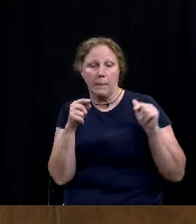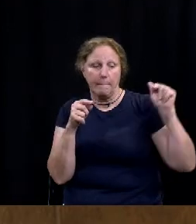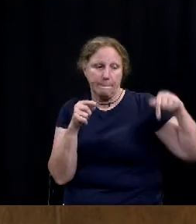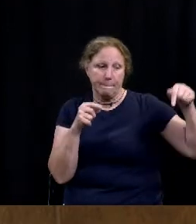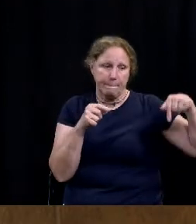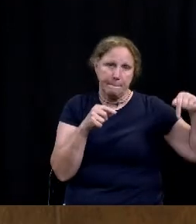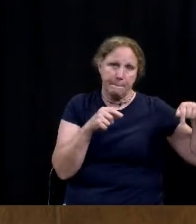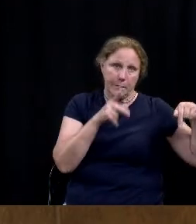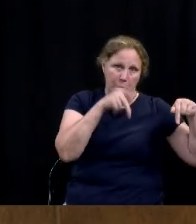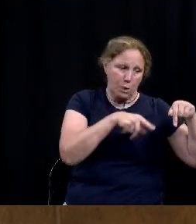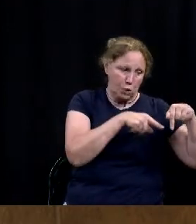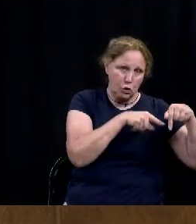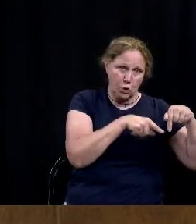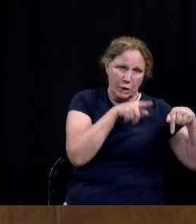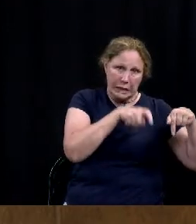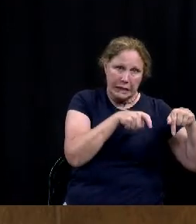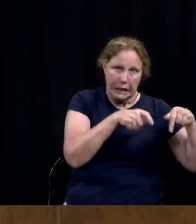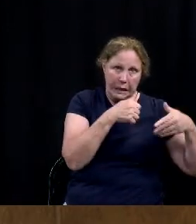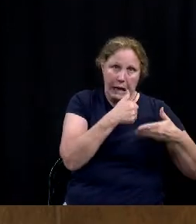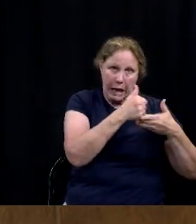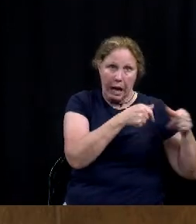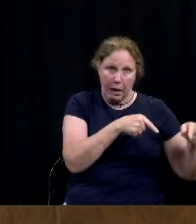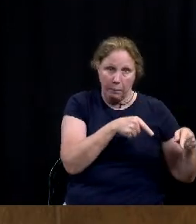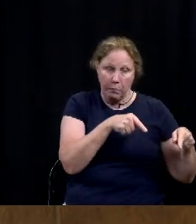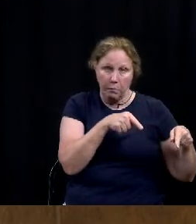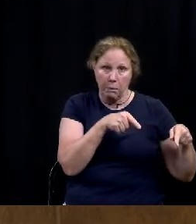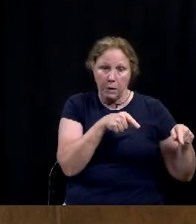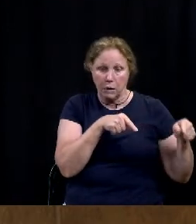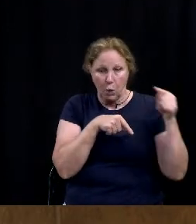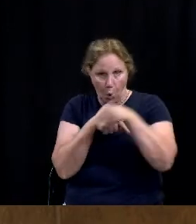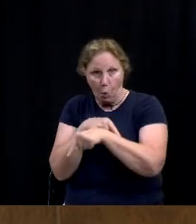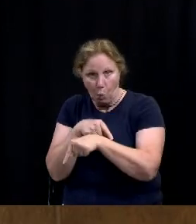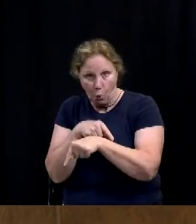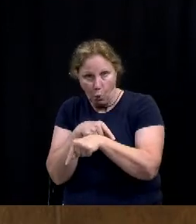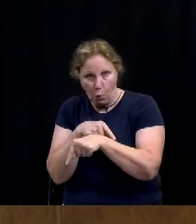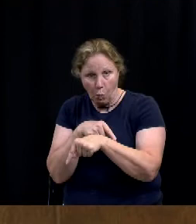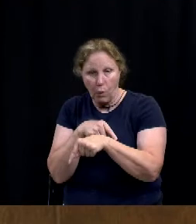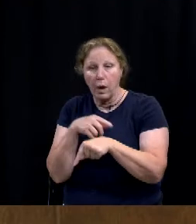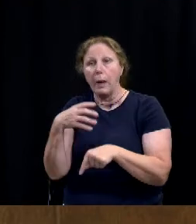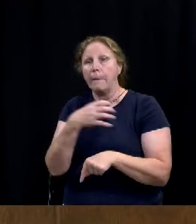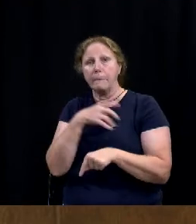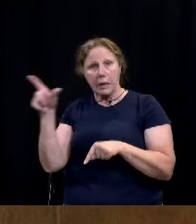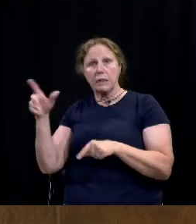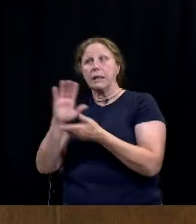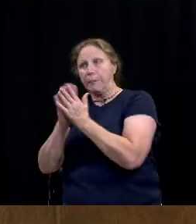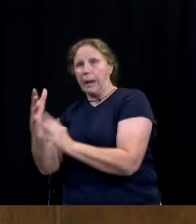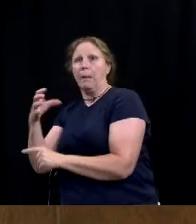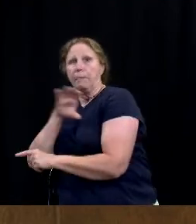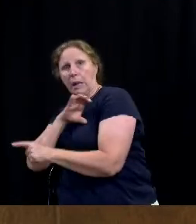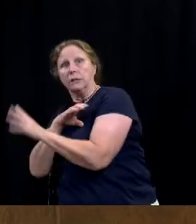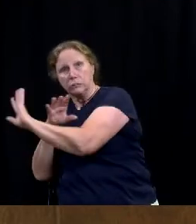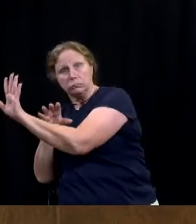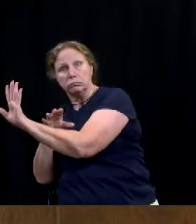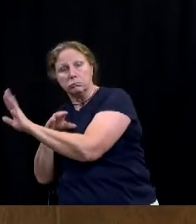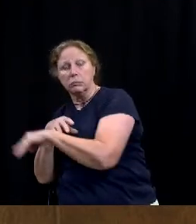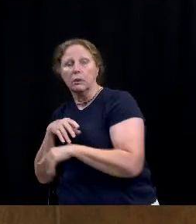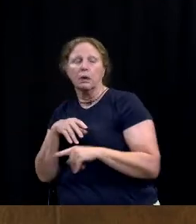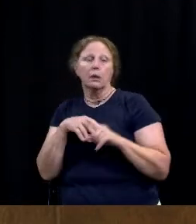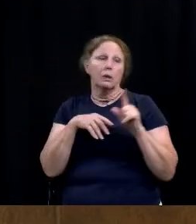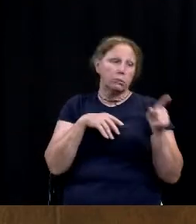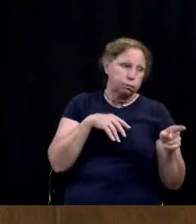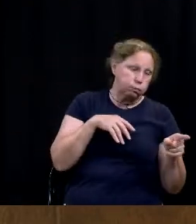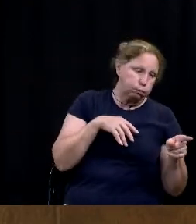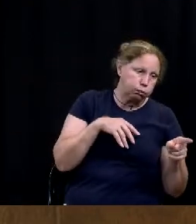clients that need that type of treatment to be and you know allow police to police and allow um uh